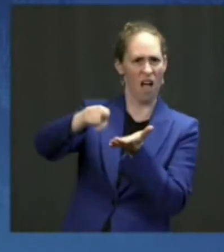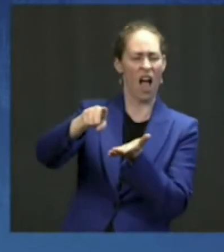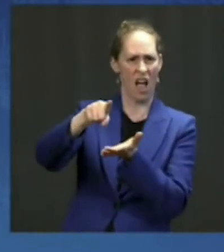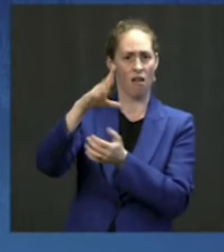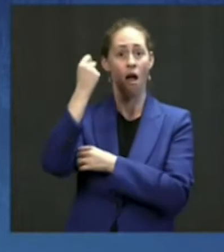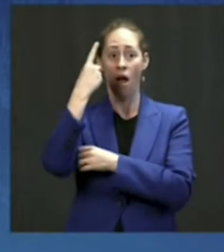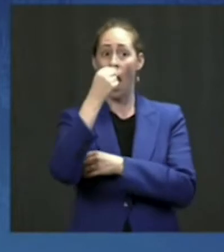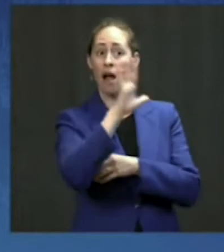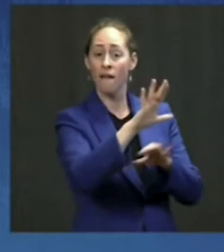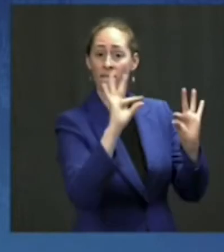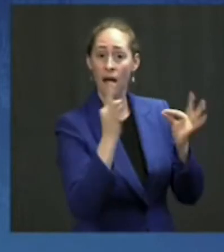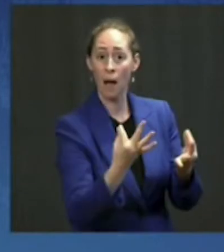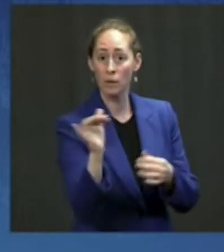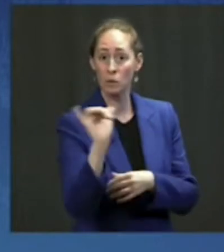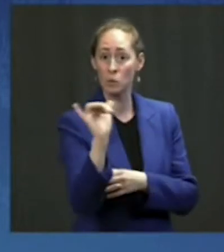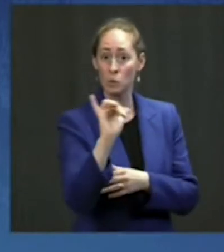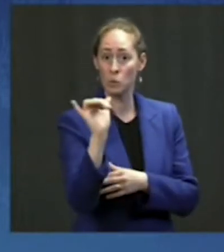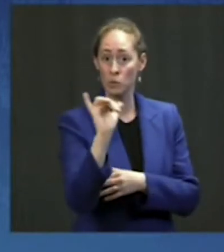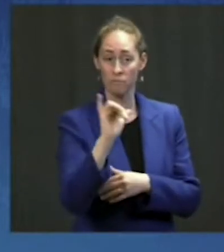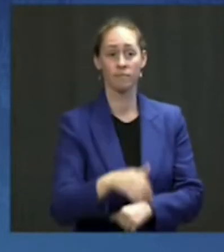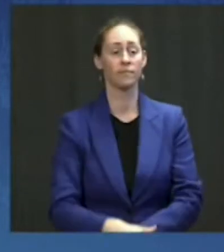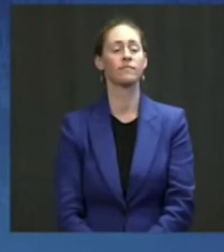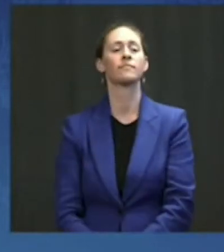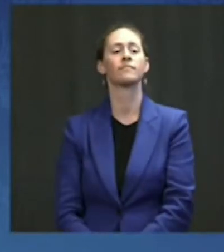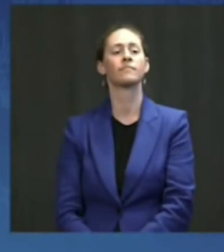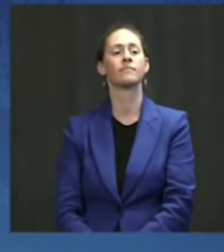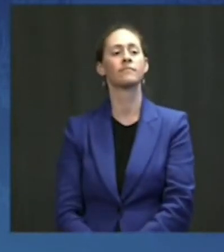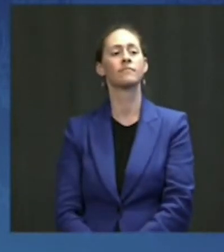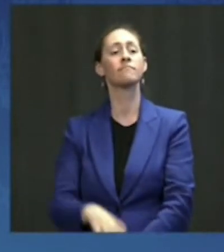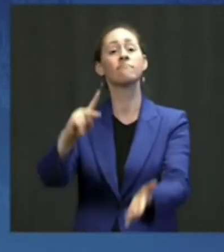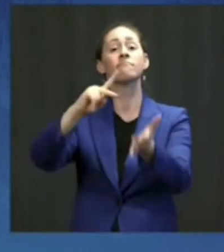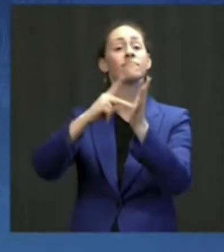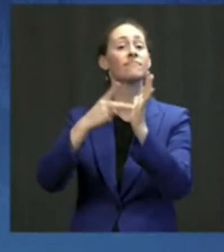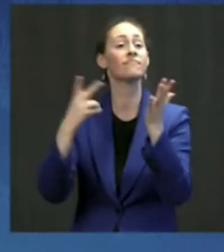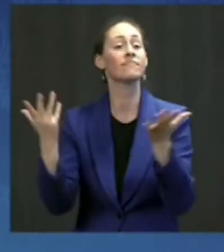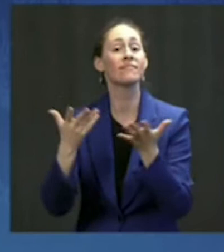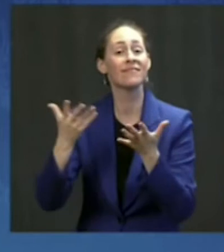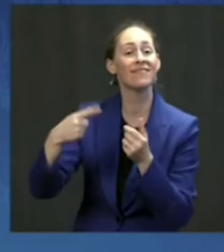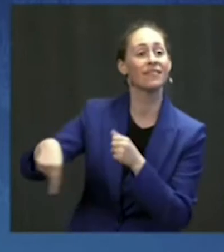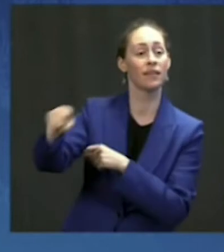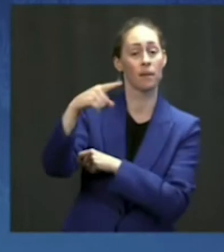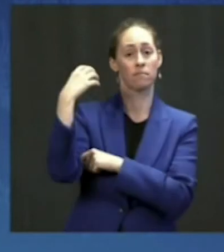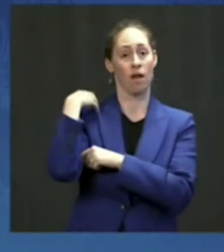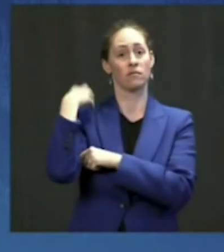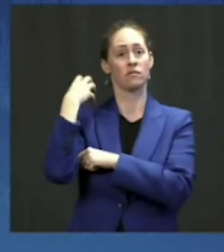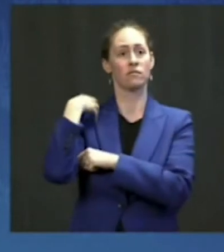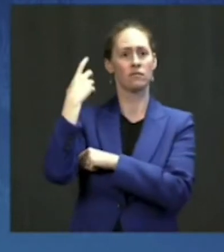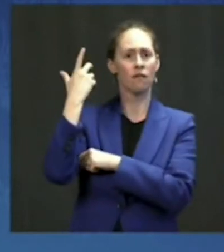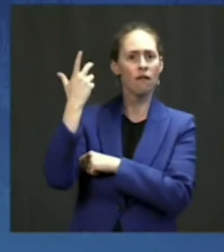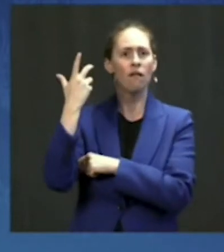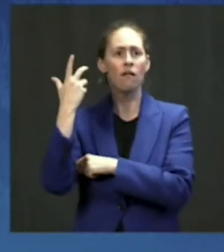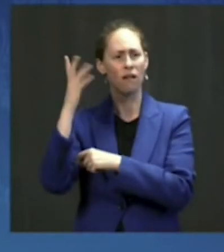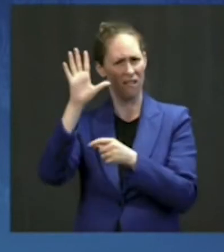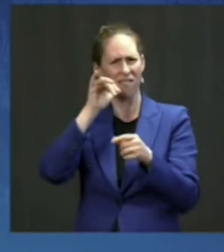members vaccinated. That means employers can get reimbursed if they give parents time off